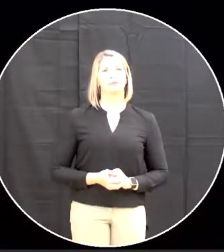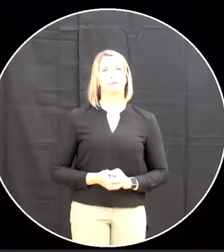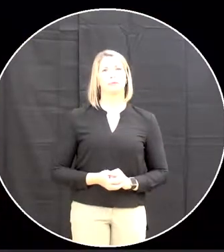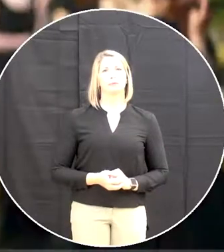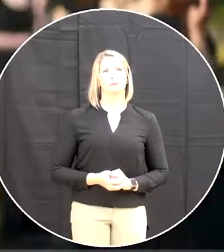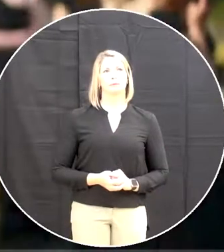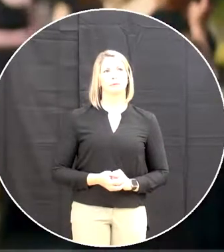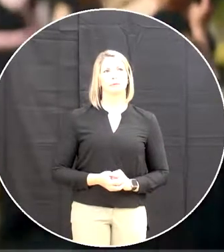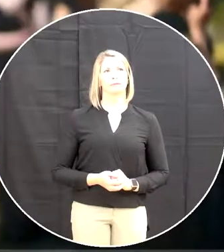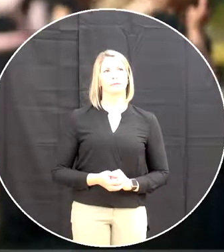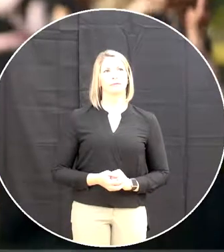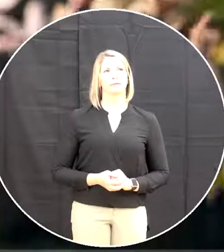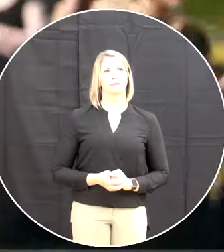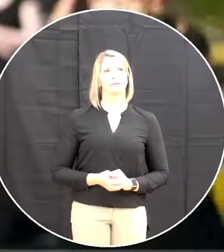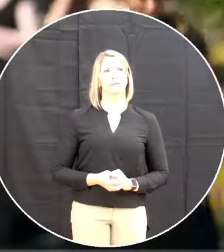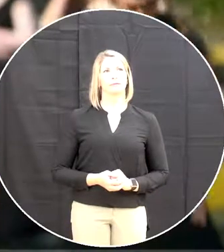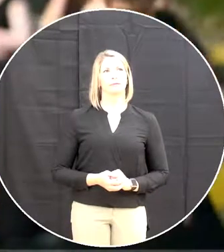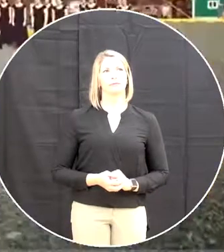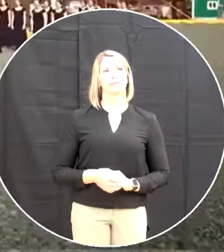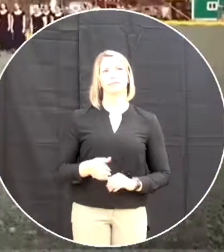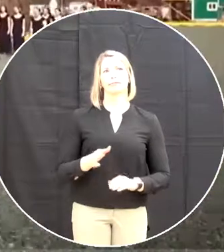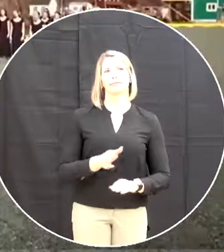the volume